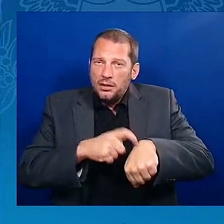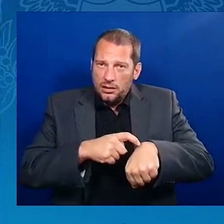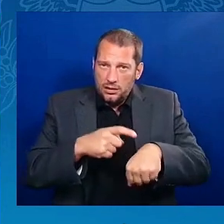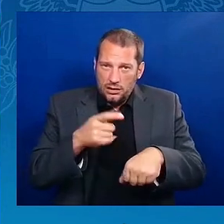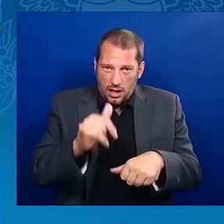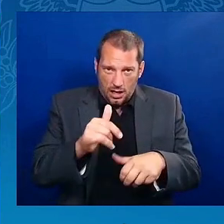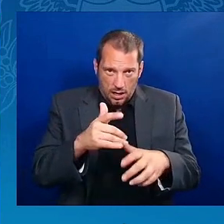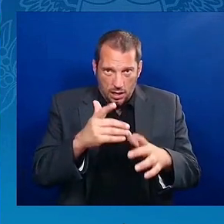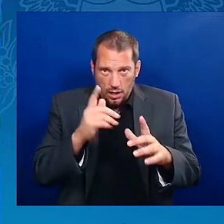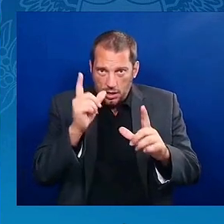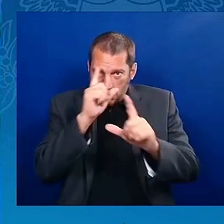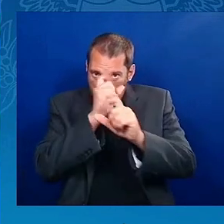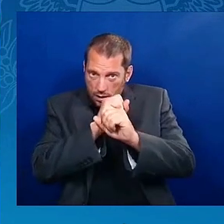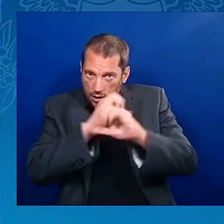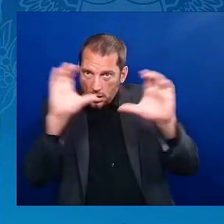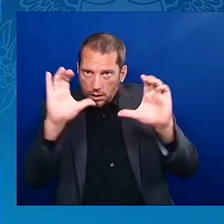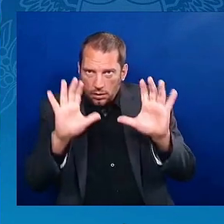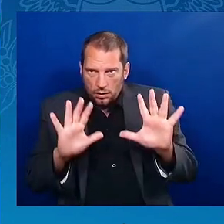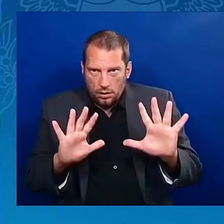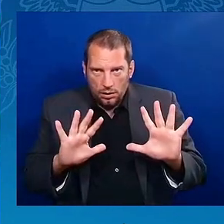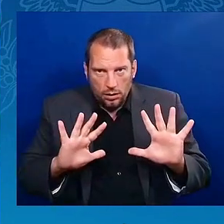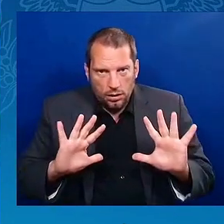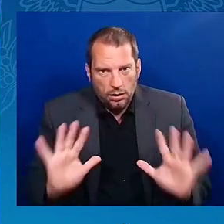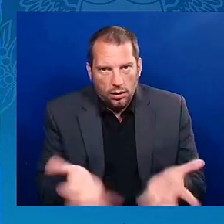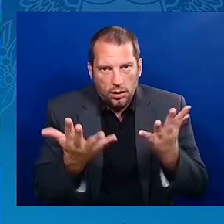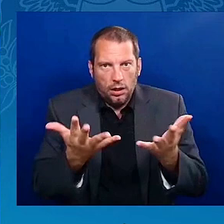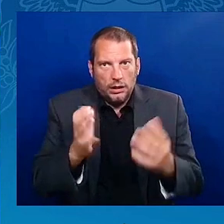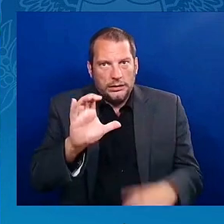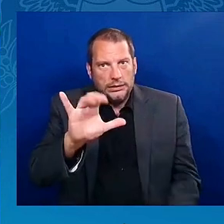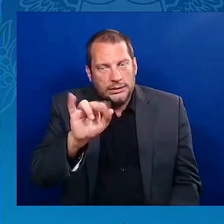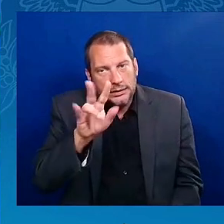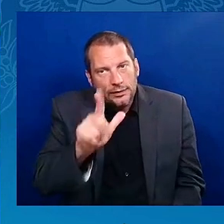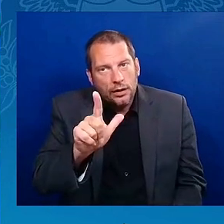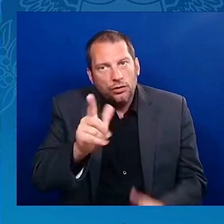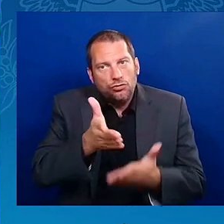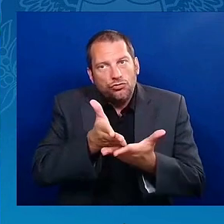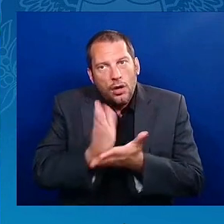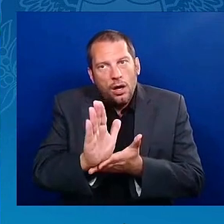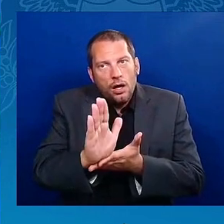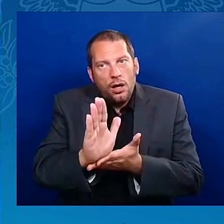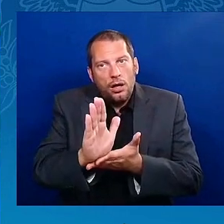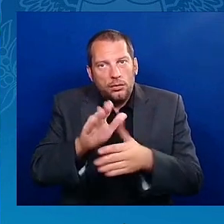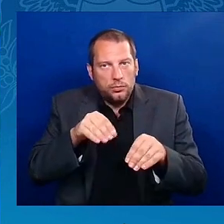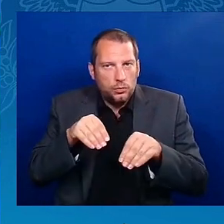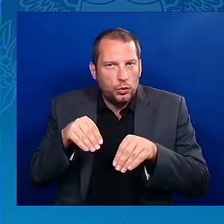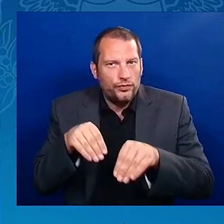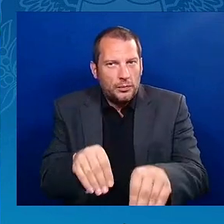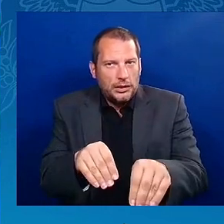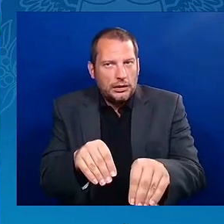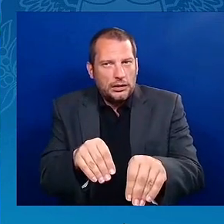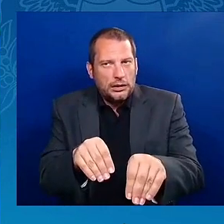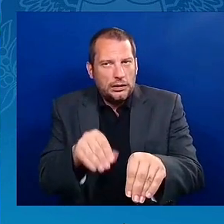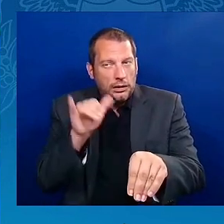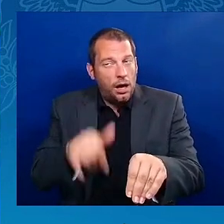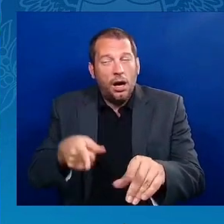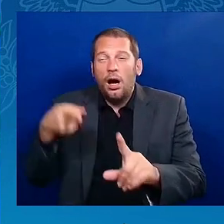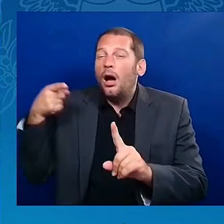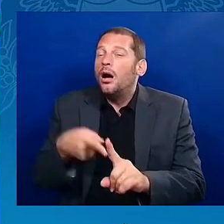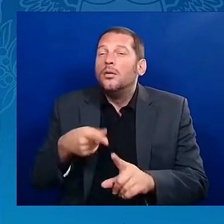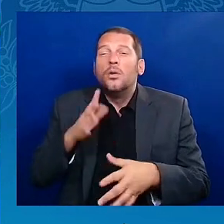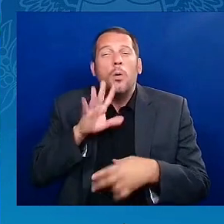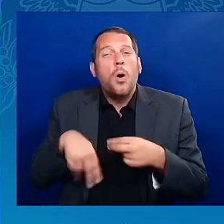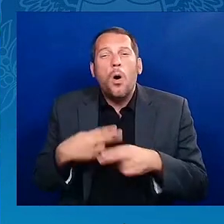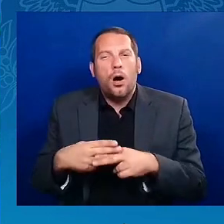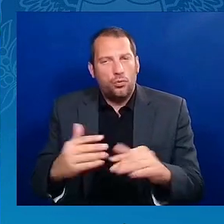which is, of course, a movement about justice, with the movement around economic justice. And it was shortly after he